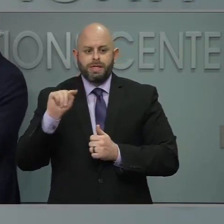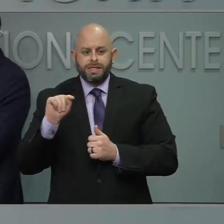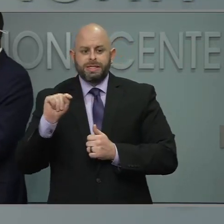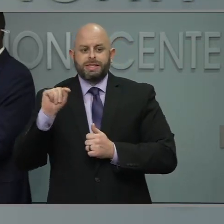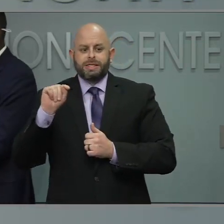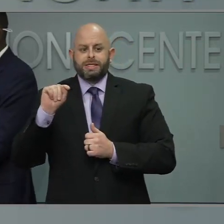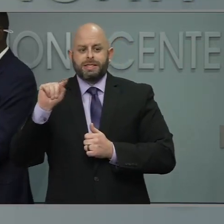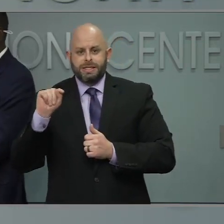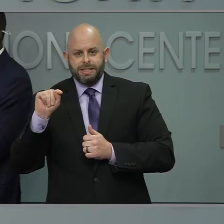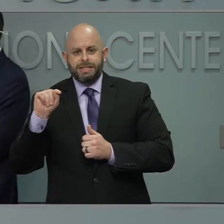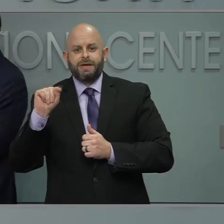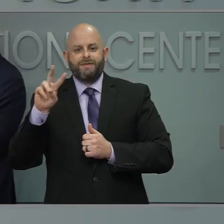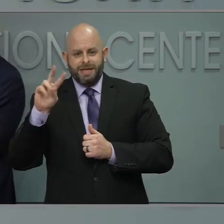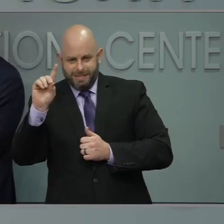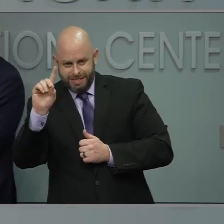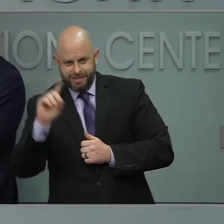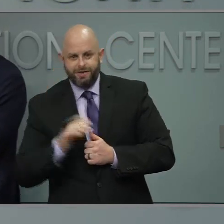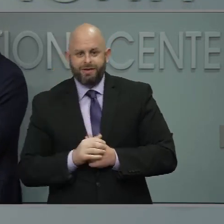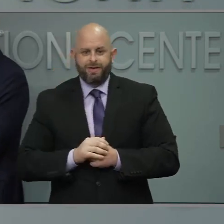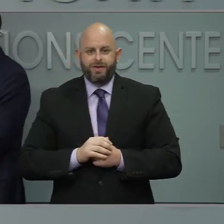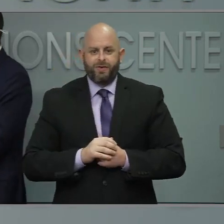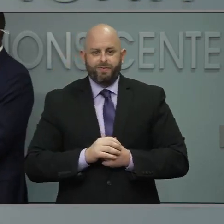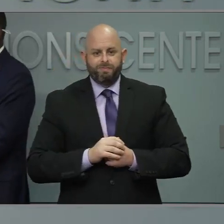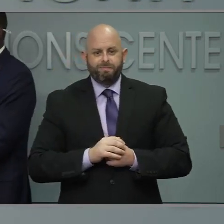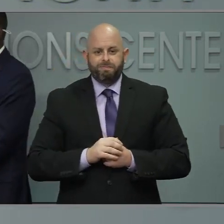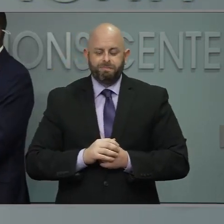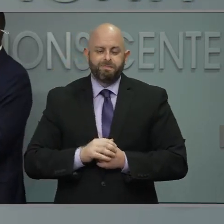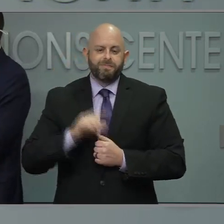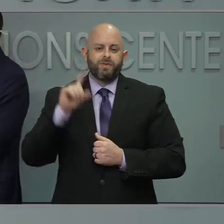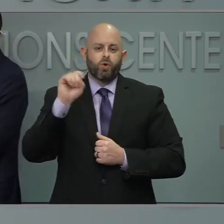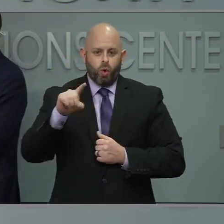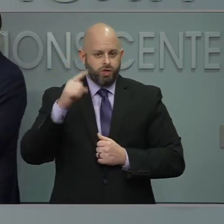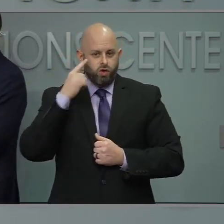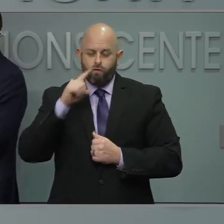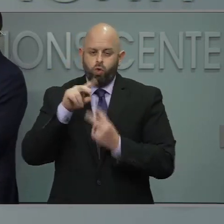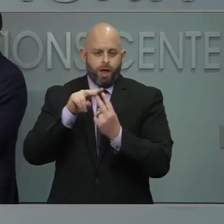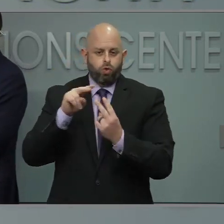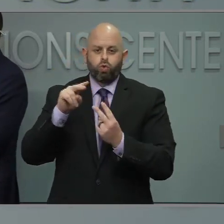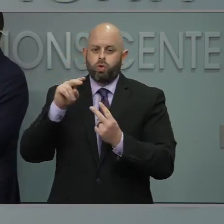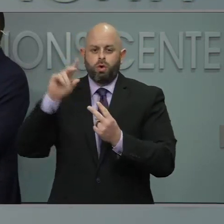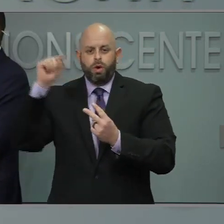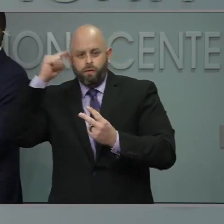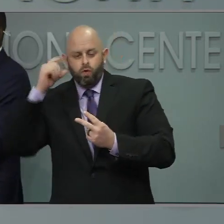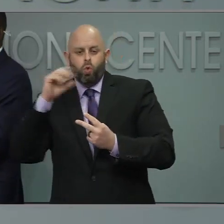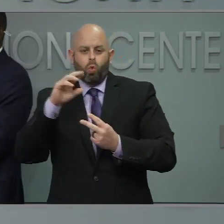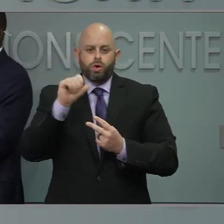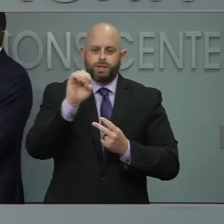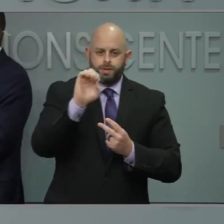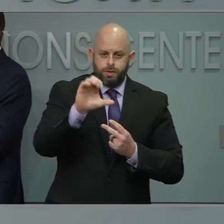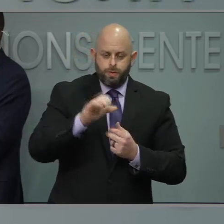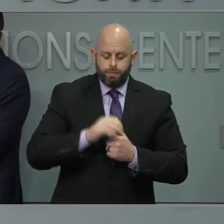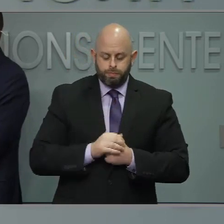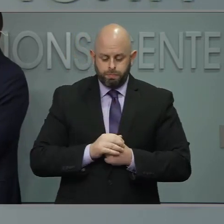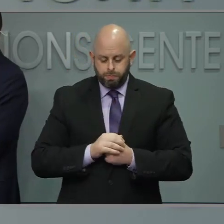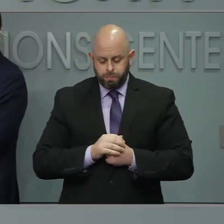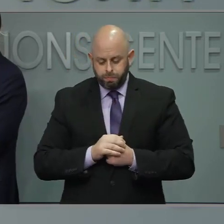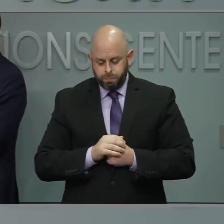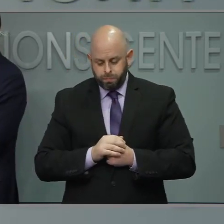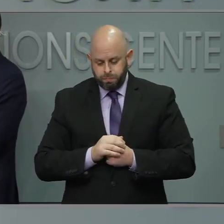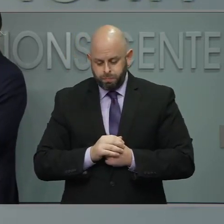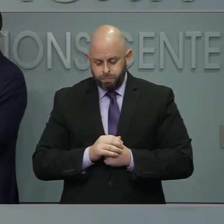Thank you for both of your answers. This question is for either of you. There was a press conference last week